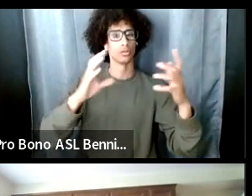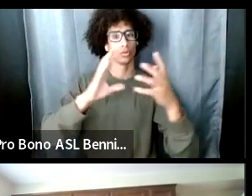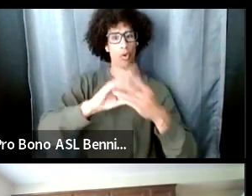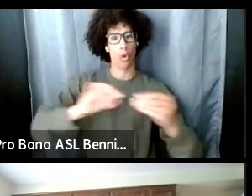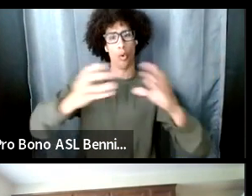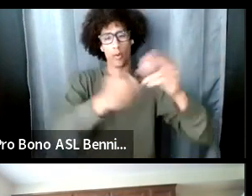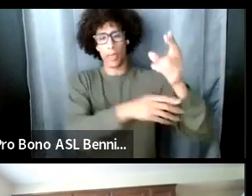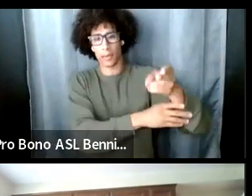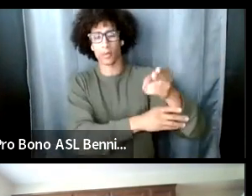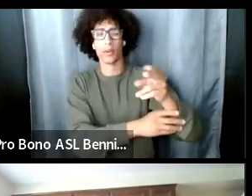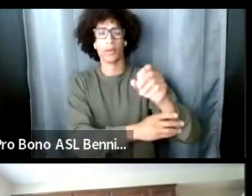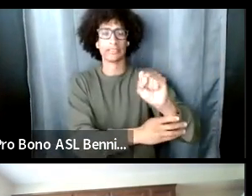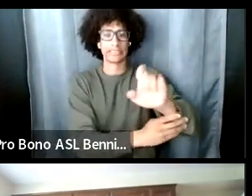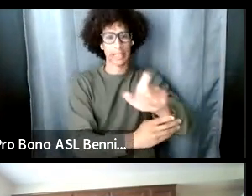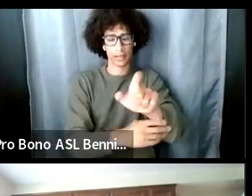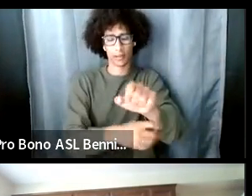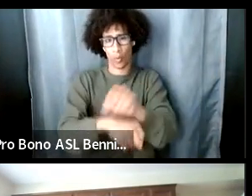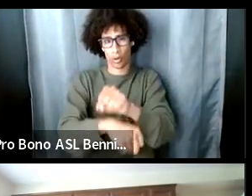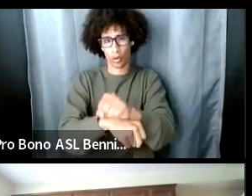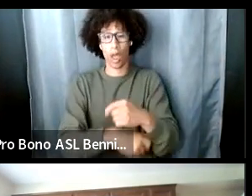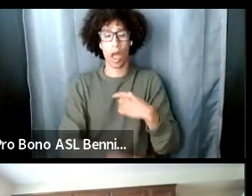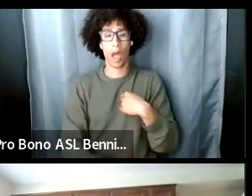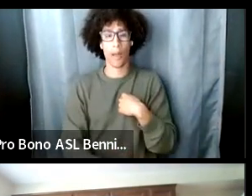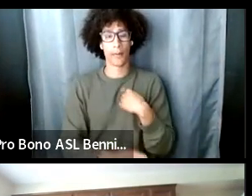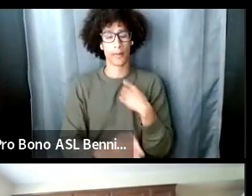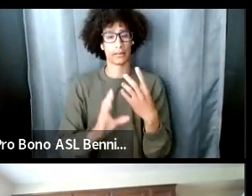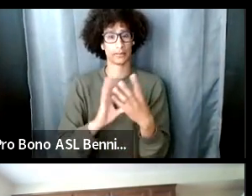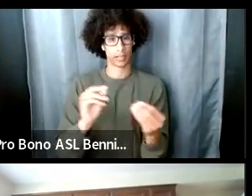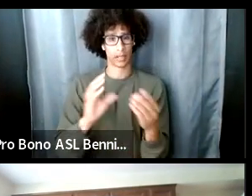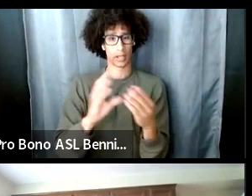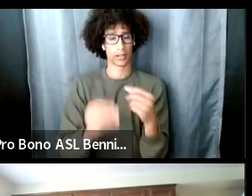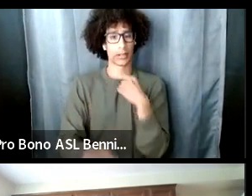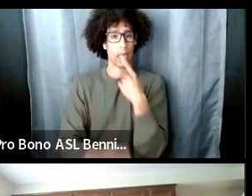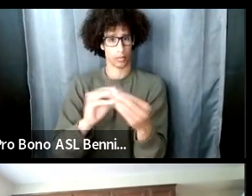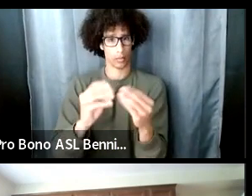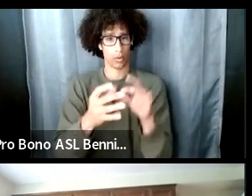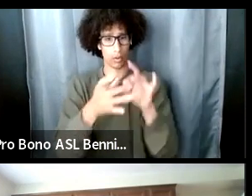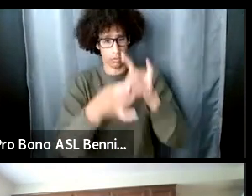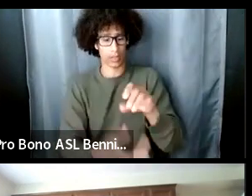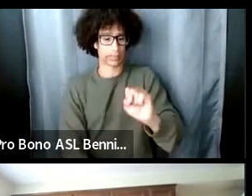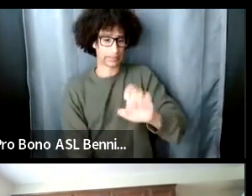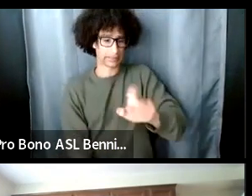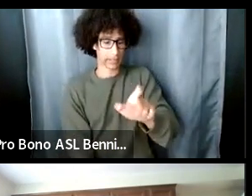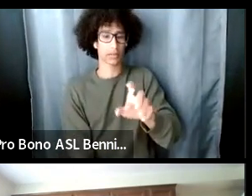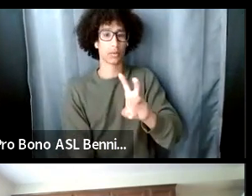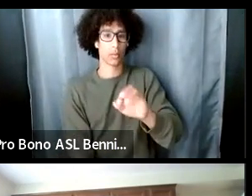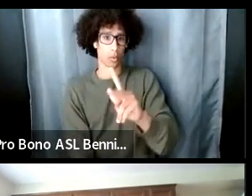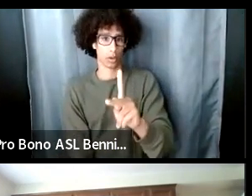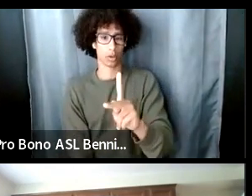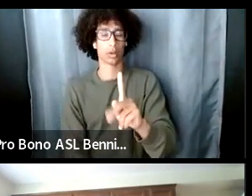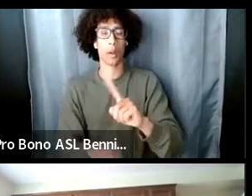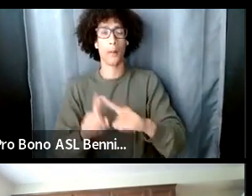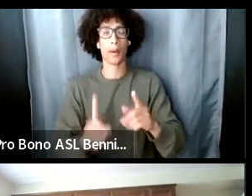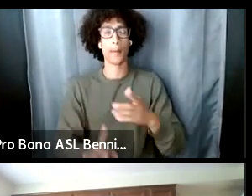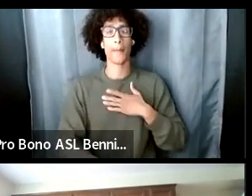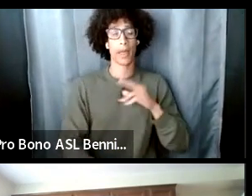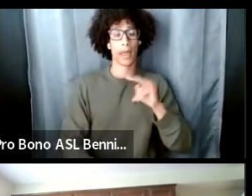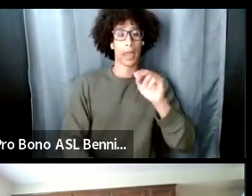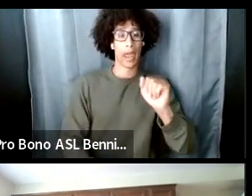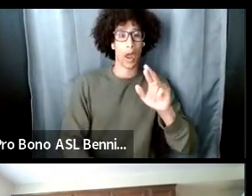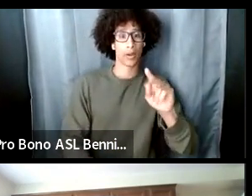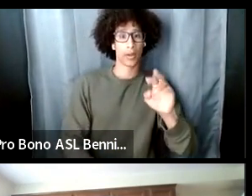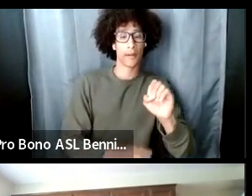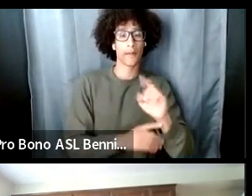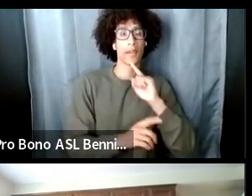work i'm telling a story about sex work but my narrative is being a queer sex worker